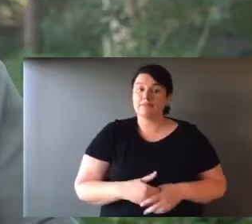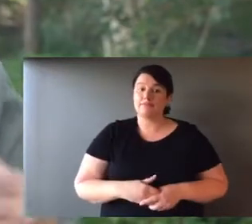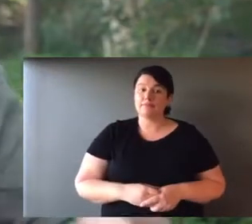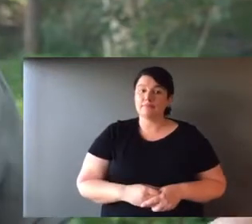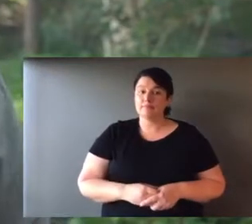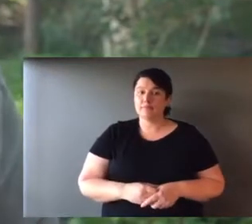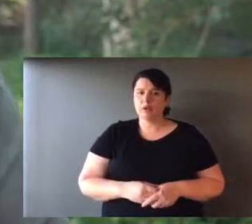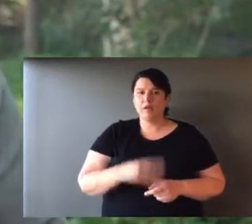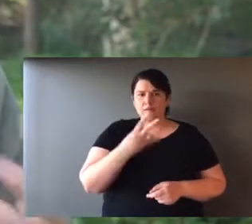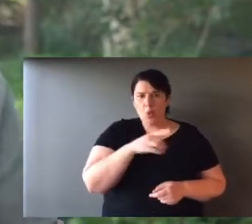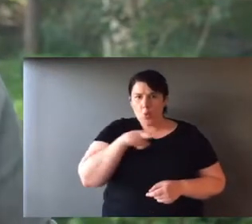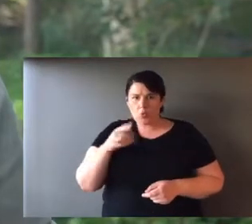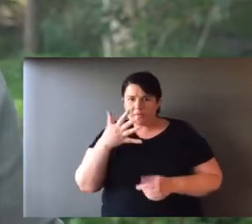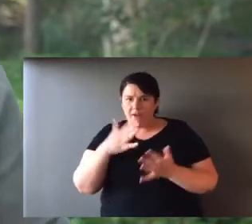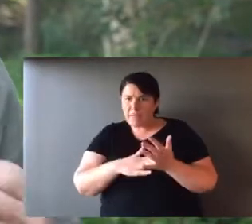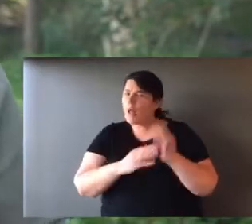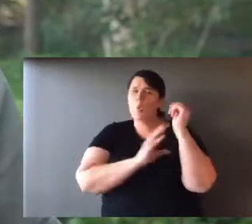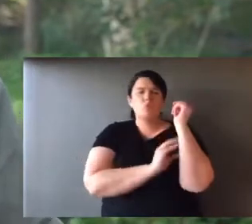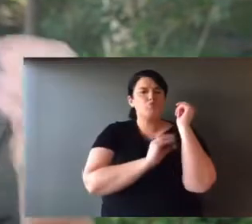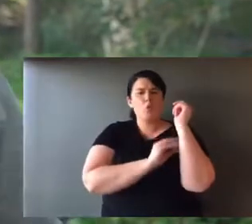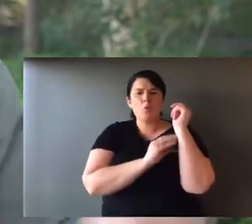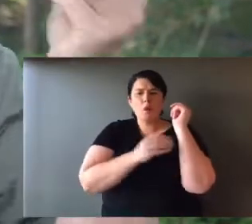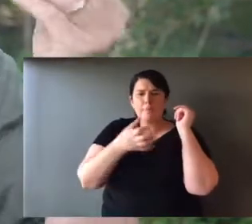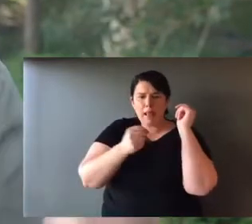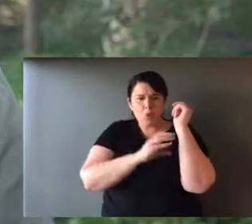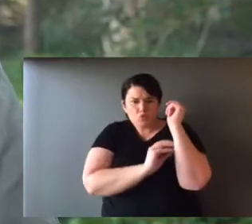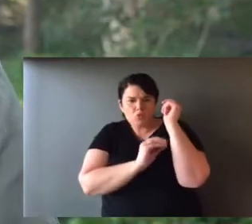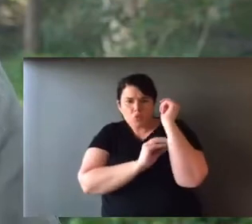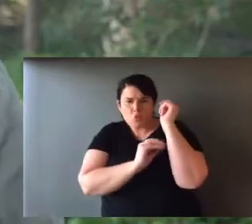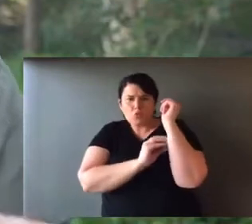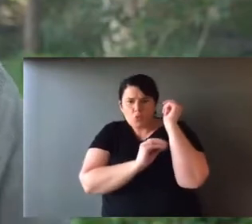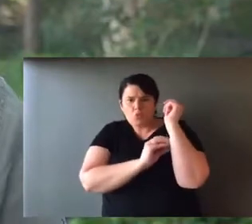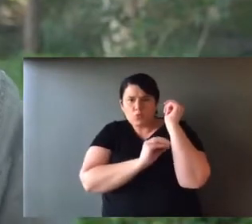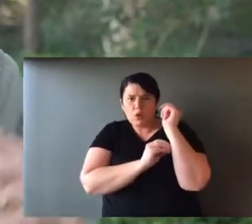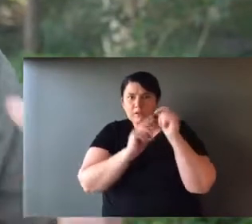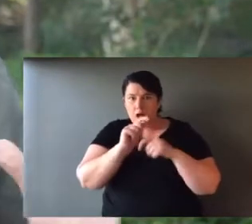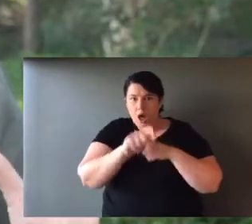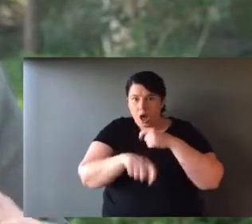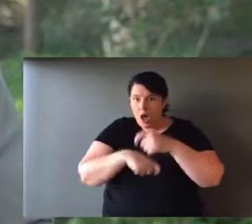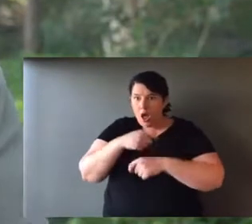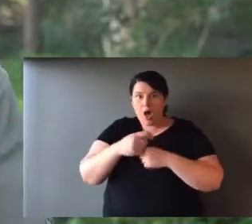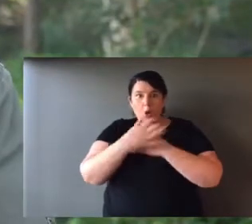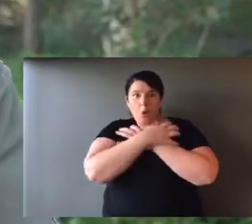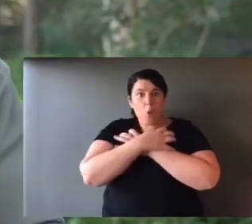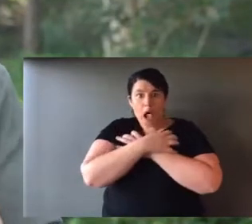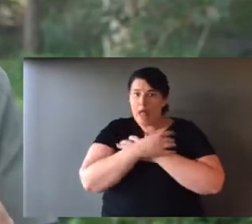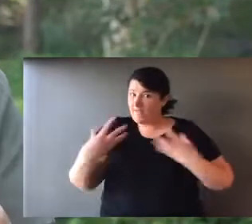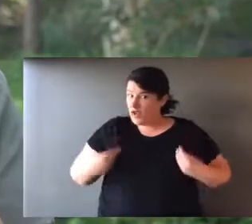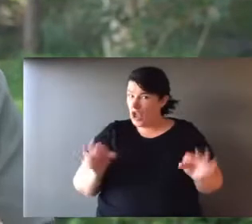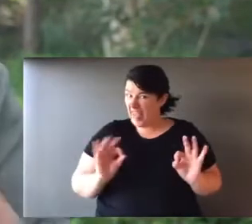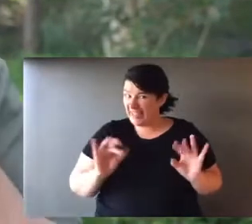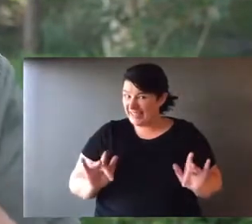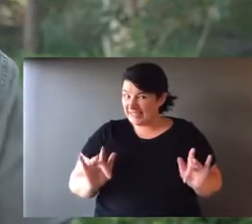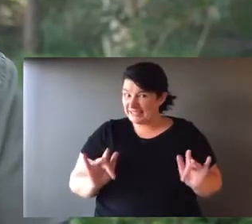And for the first four to five months. The joey is always on that teat. But as it develops. And it begins to look like a little